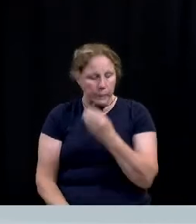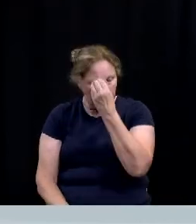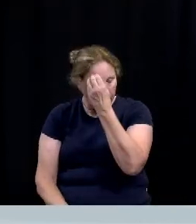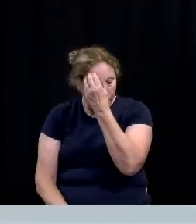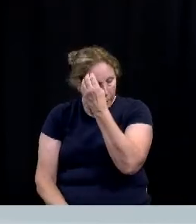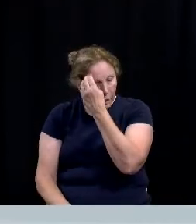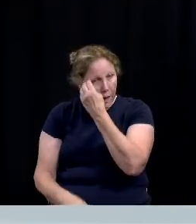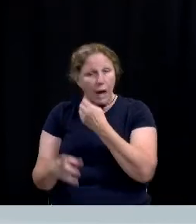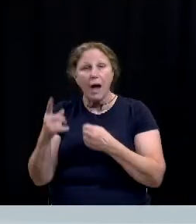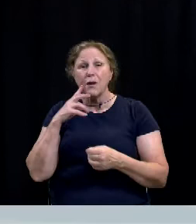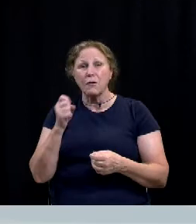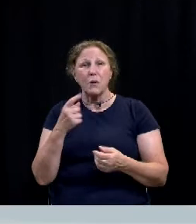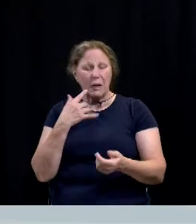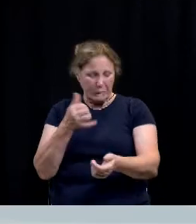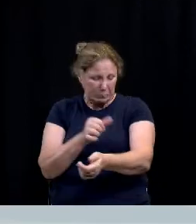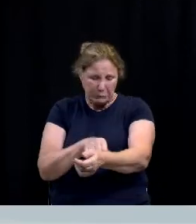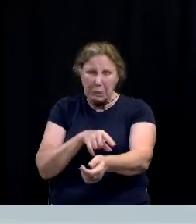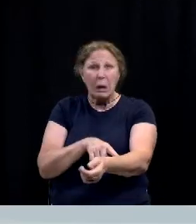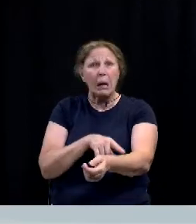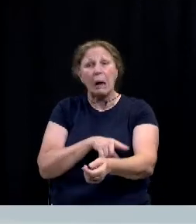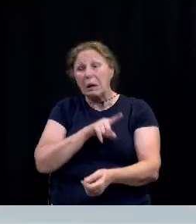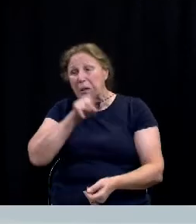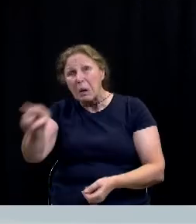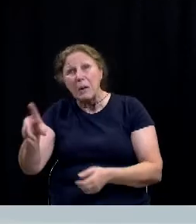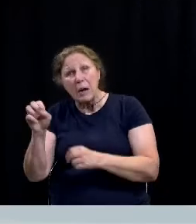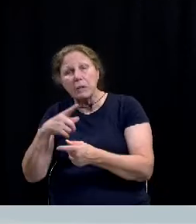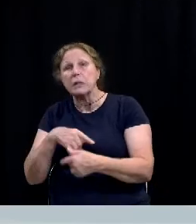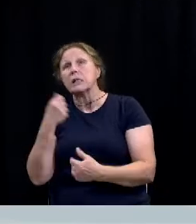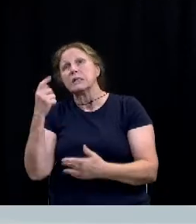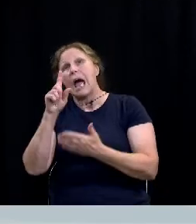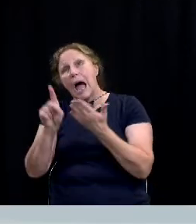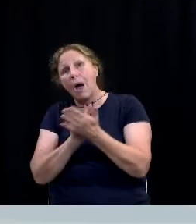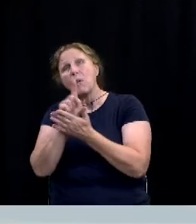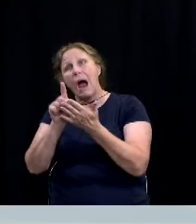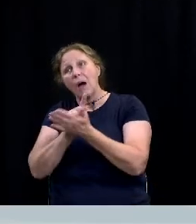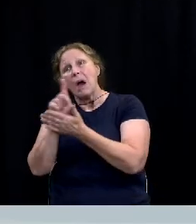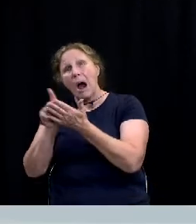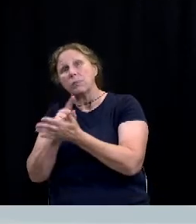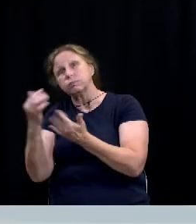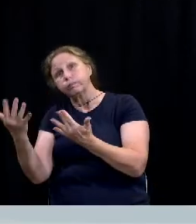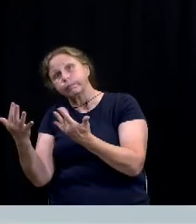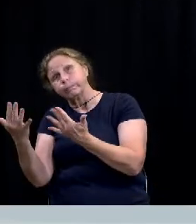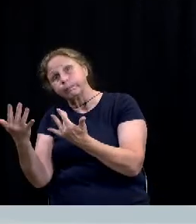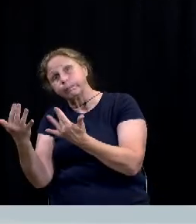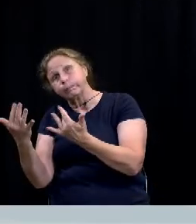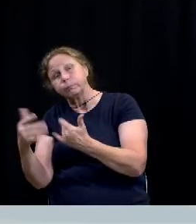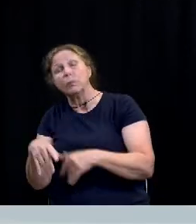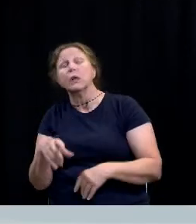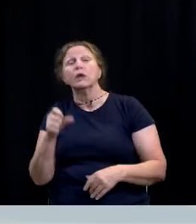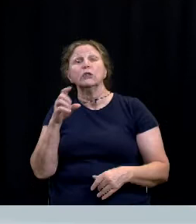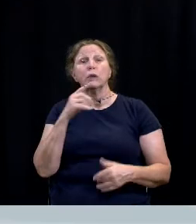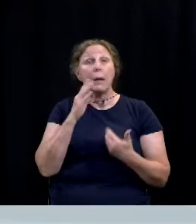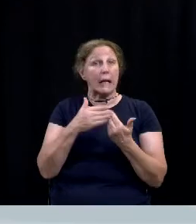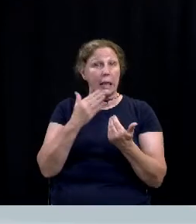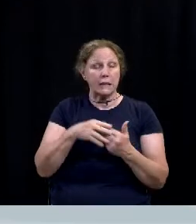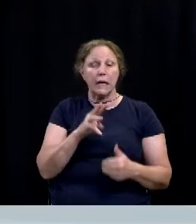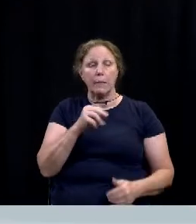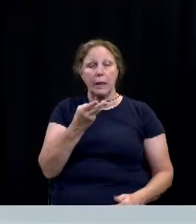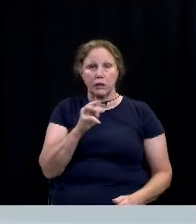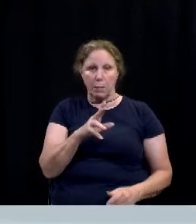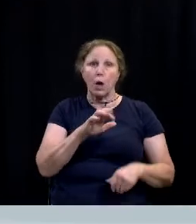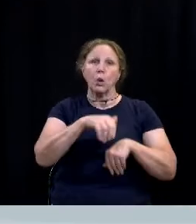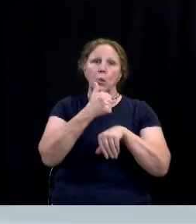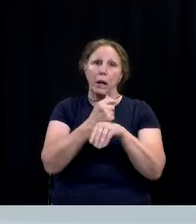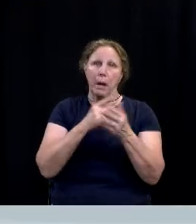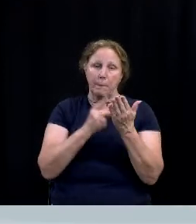even for minor minor medical issues can take several hours in existing emergency departments in order to resolve this issue MHMR has created a